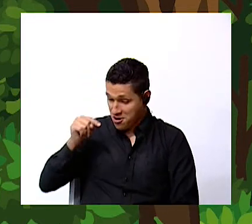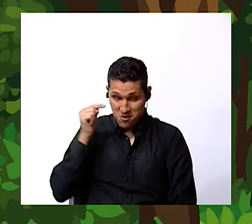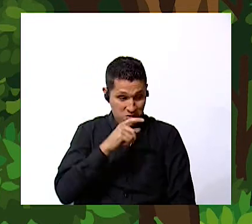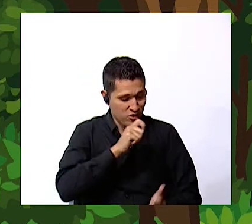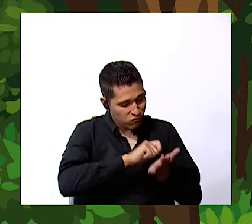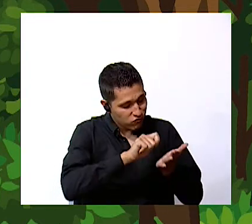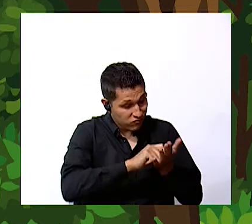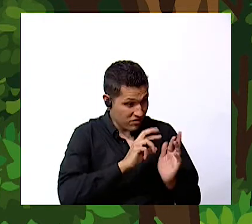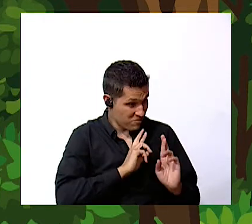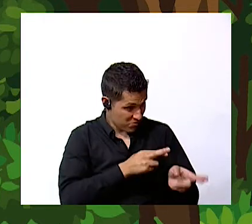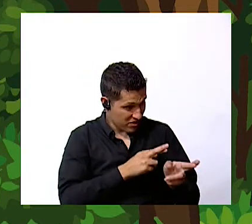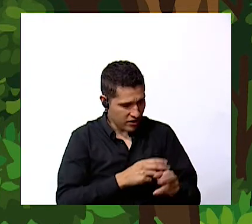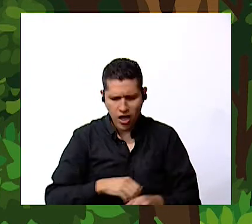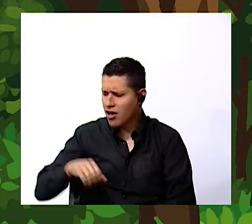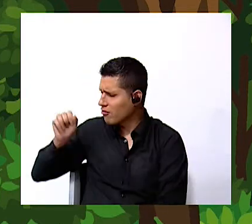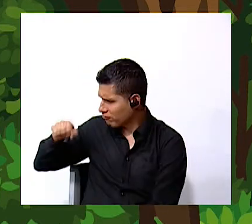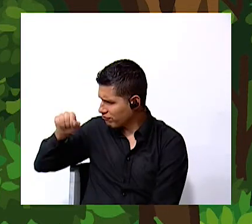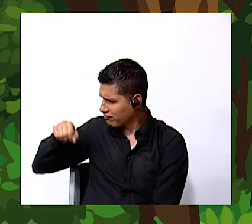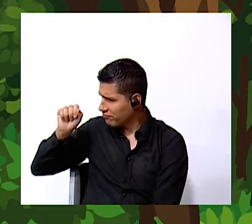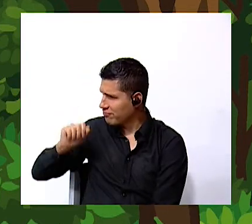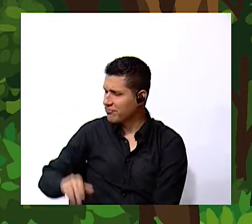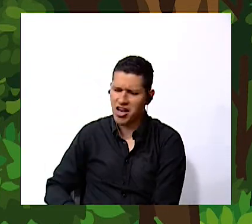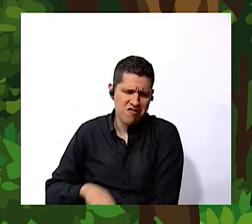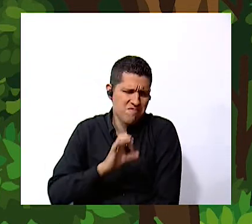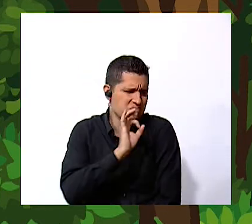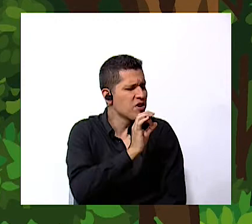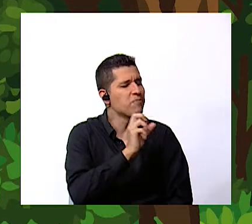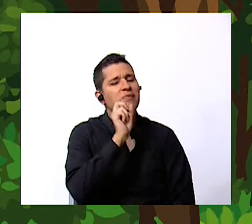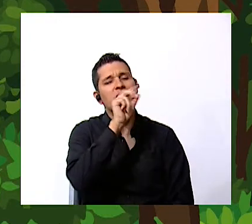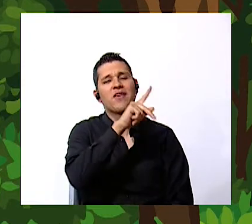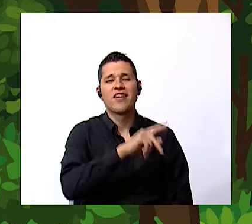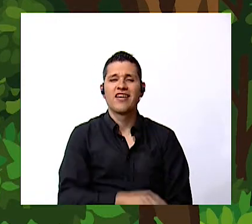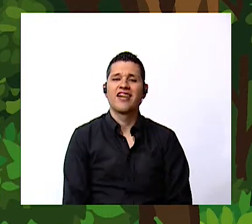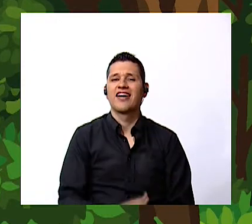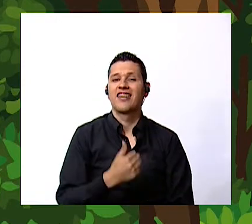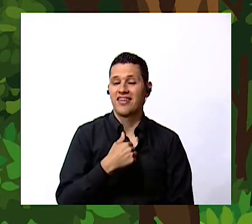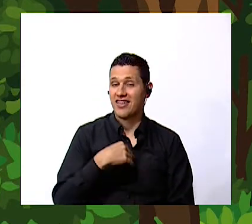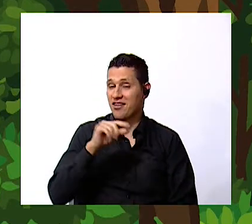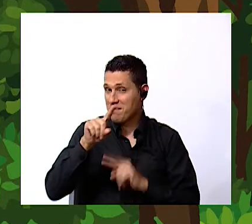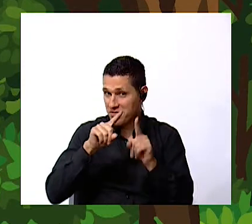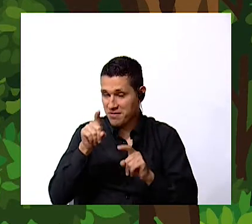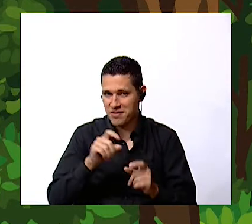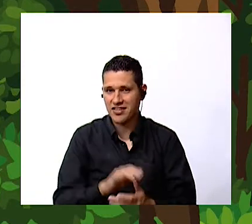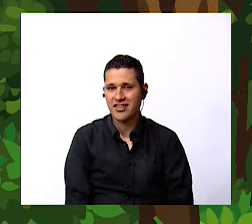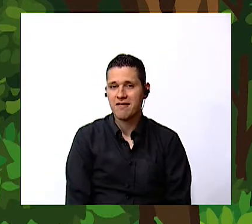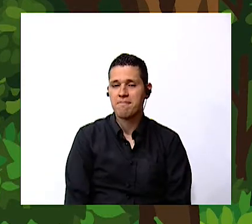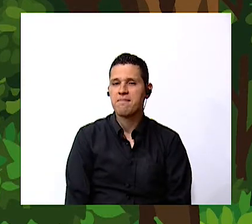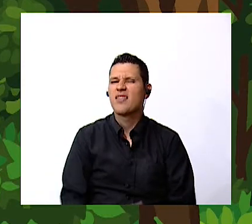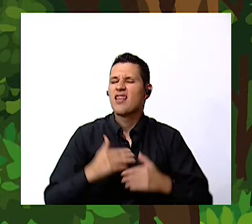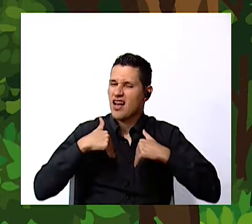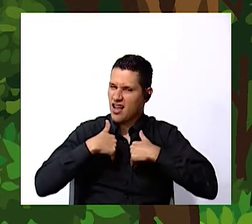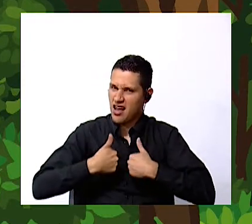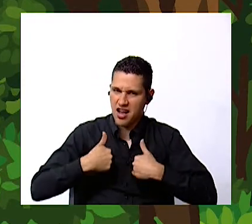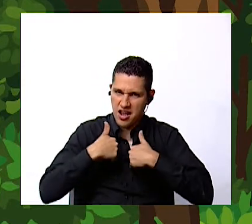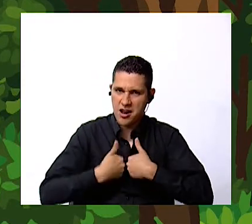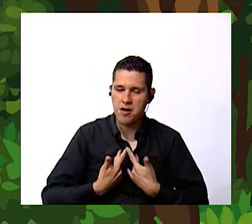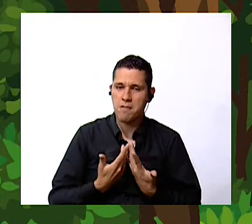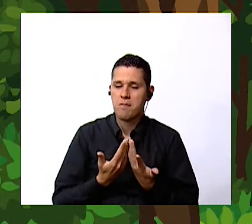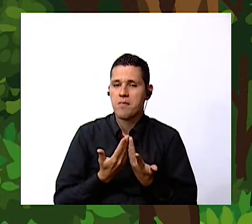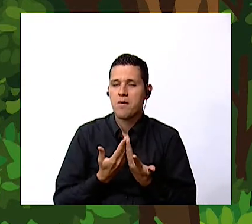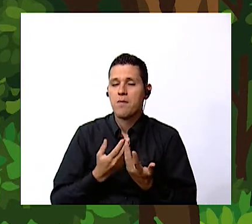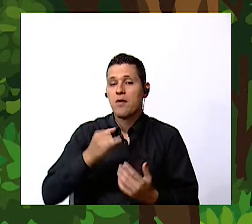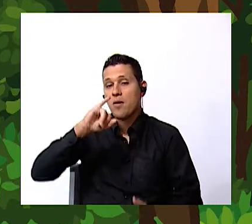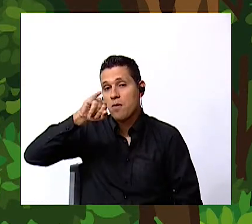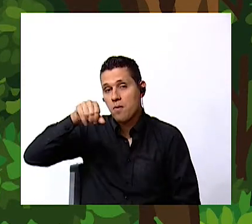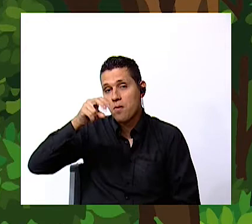good okay i have some questions what animal did juan pablo